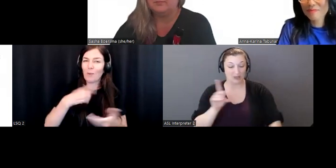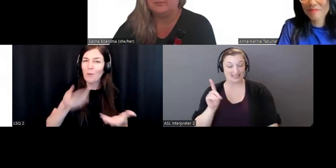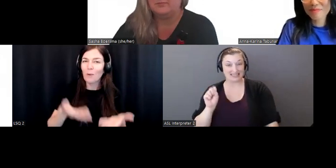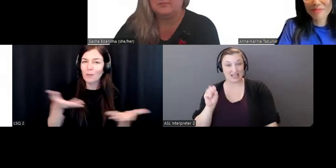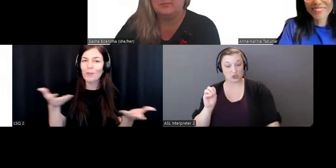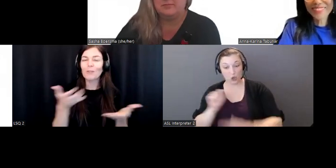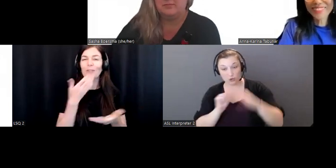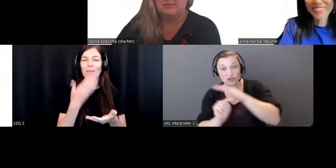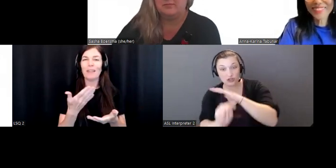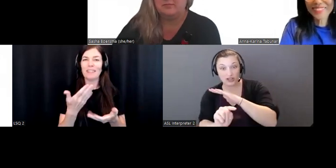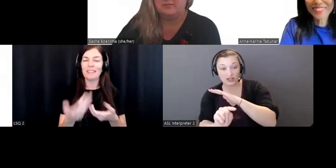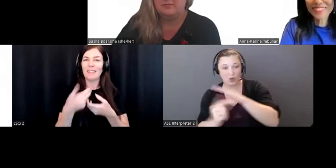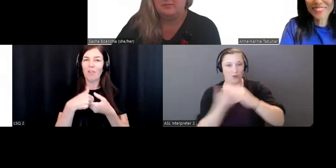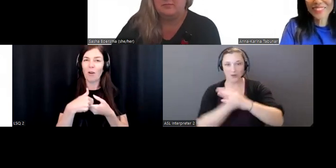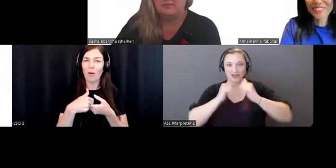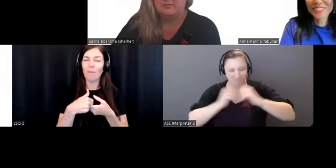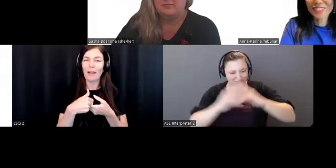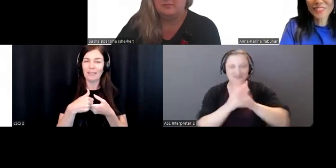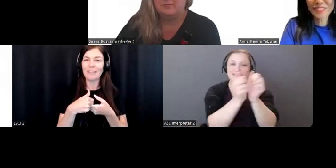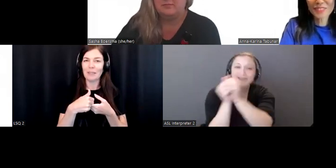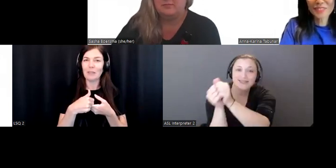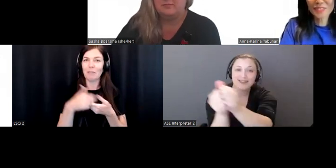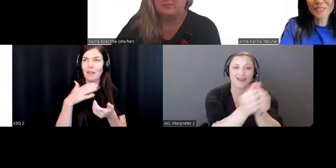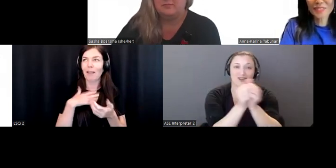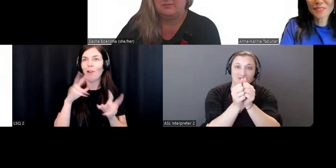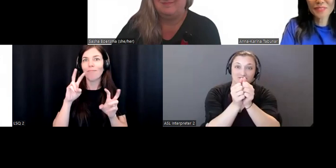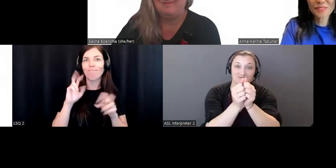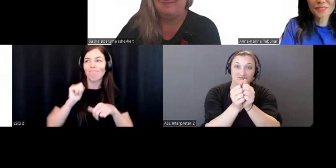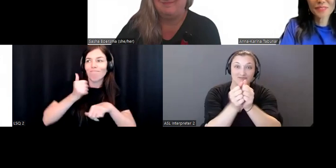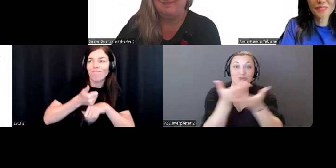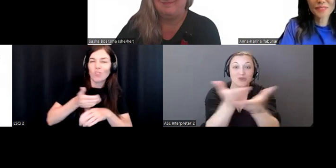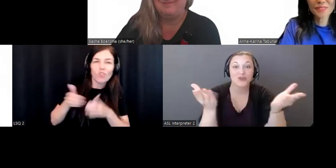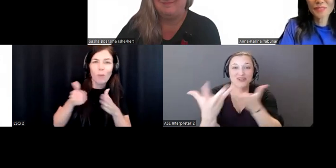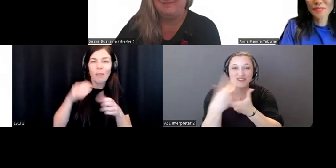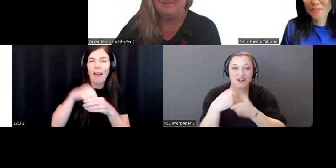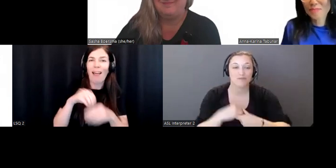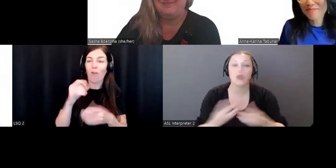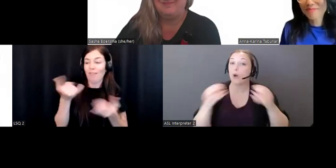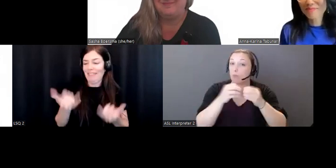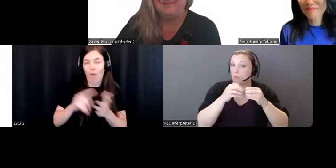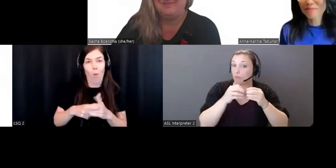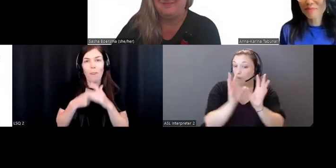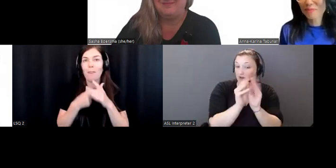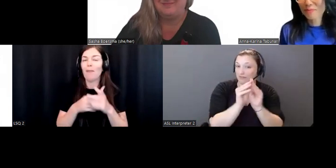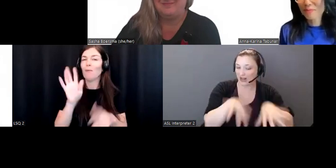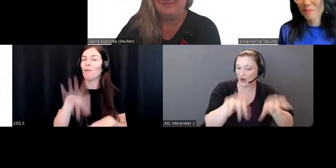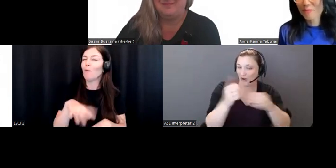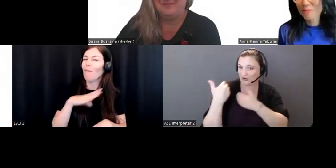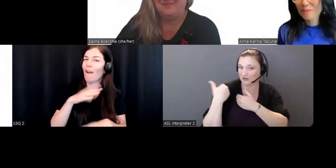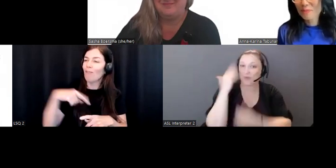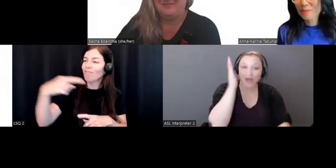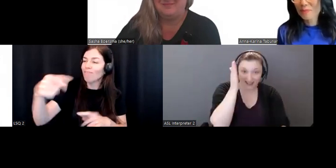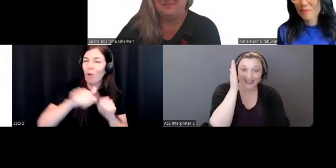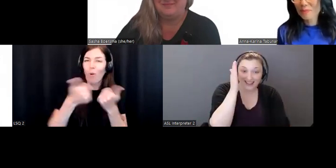organization together with all of you. And this is only the beginning. We will be hosting more meetings to come. So please stay tuned